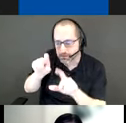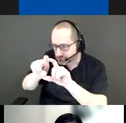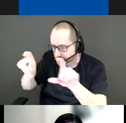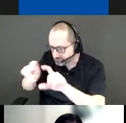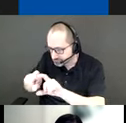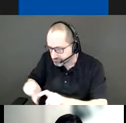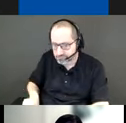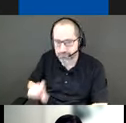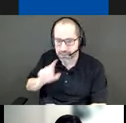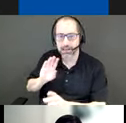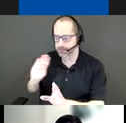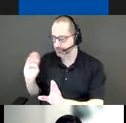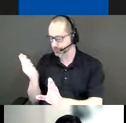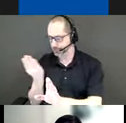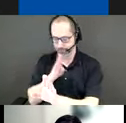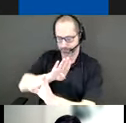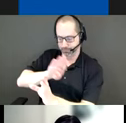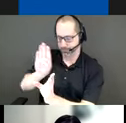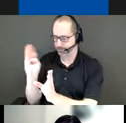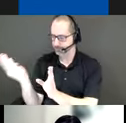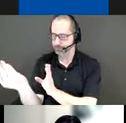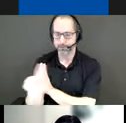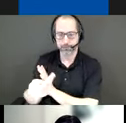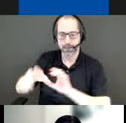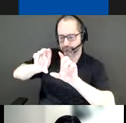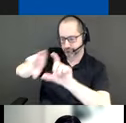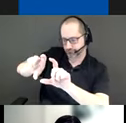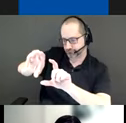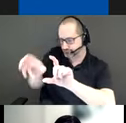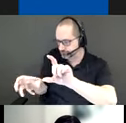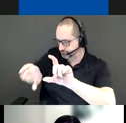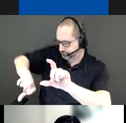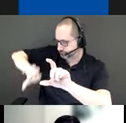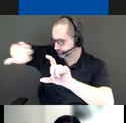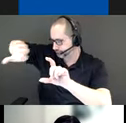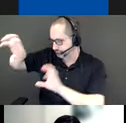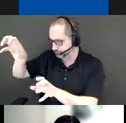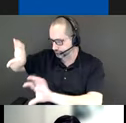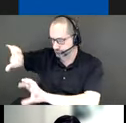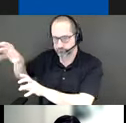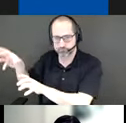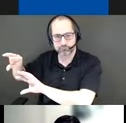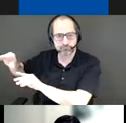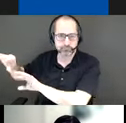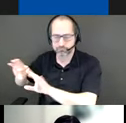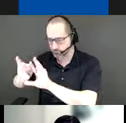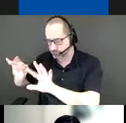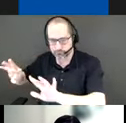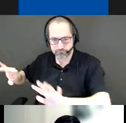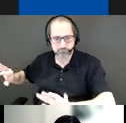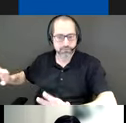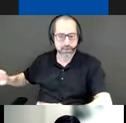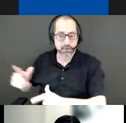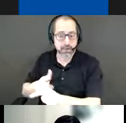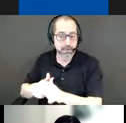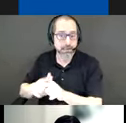segments which allow them to be placed in different configurations and it lets them be reused in other locations after the lifespan of this